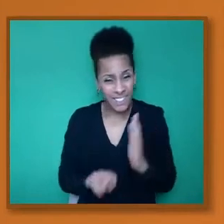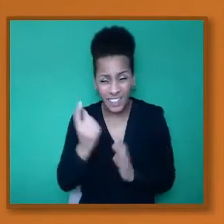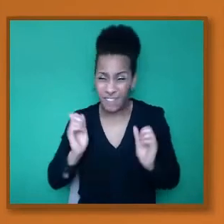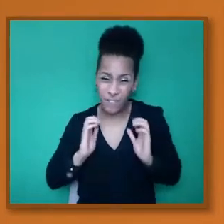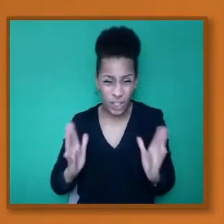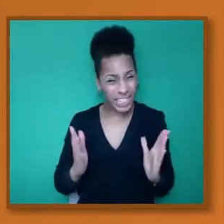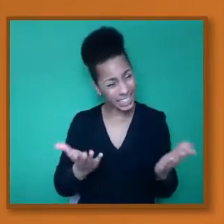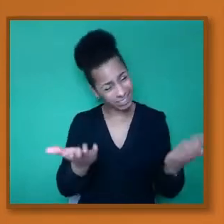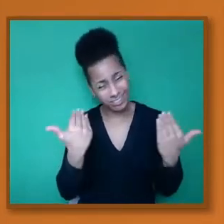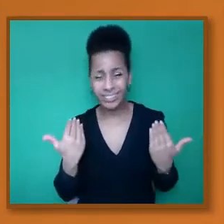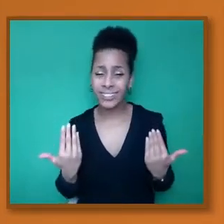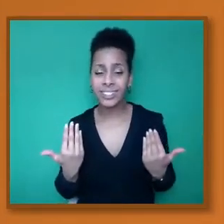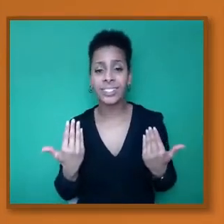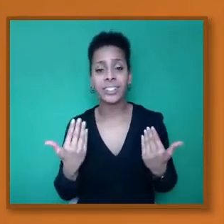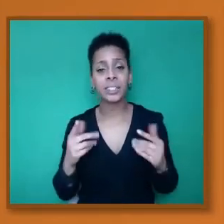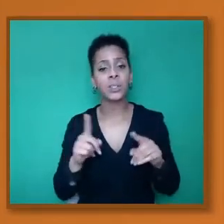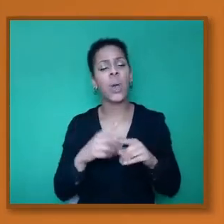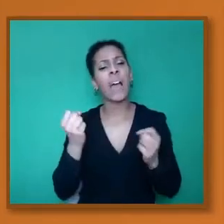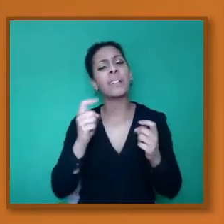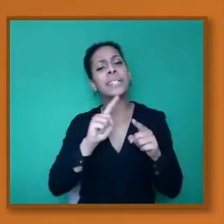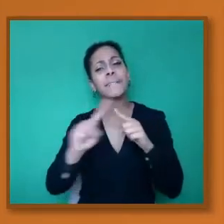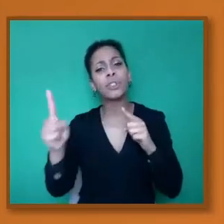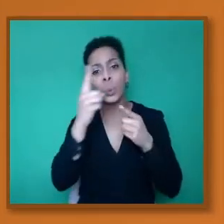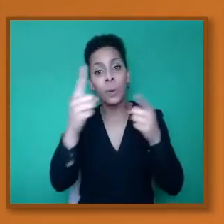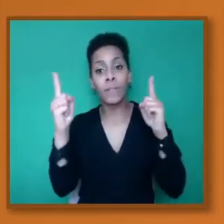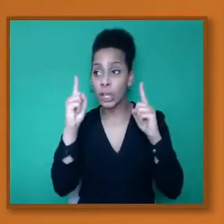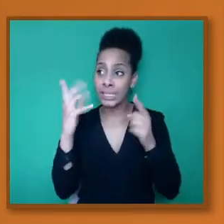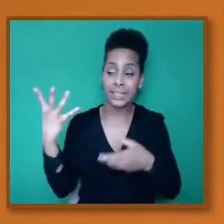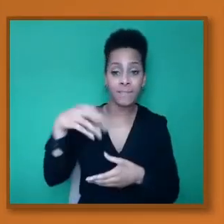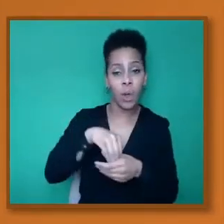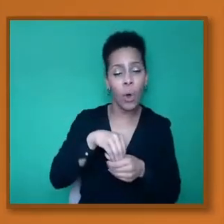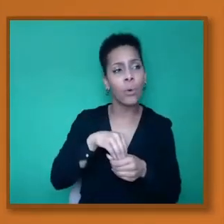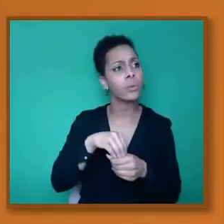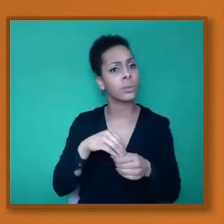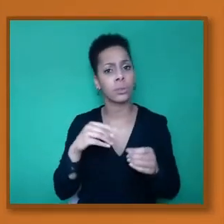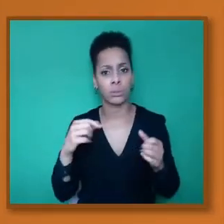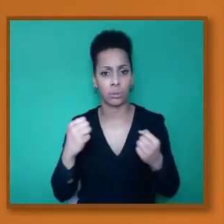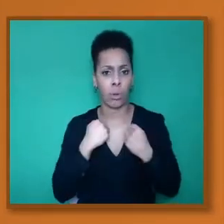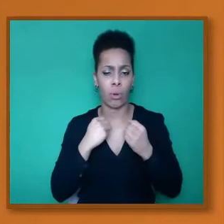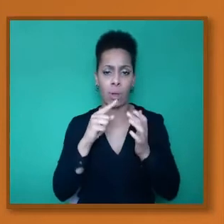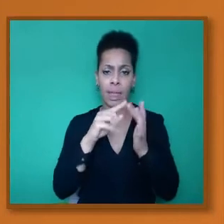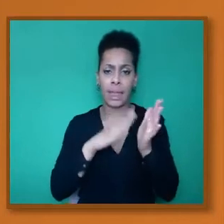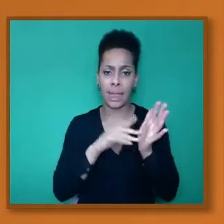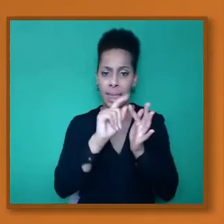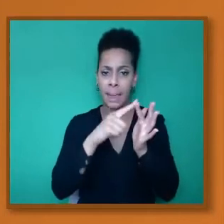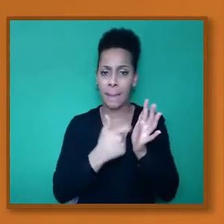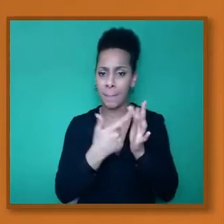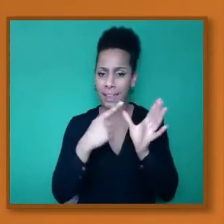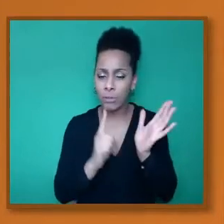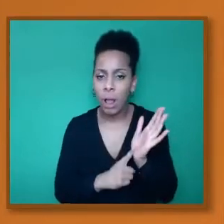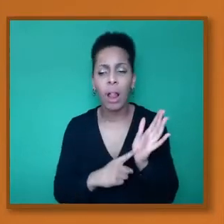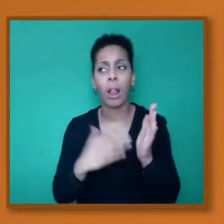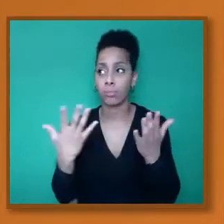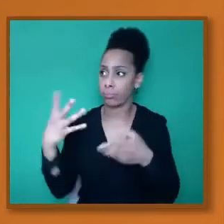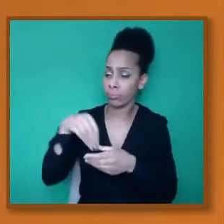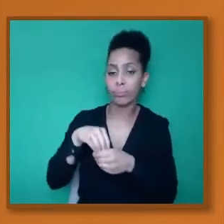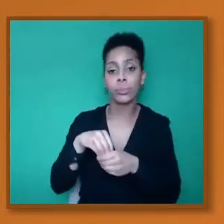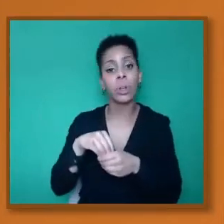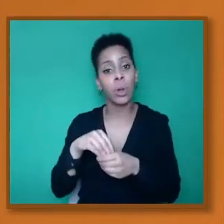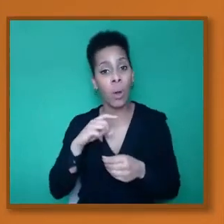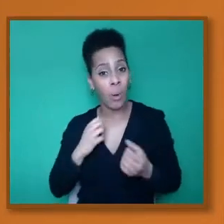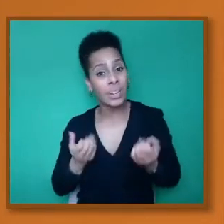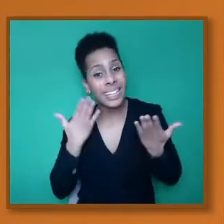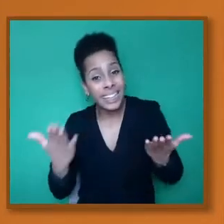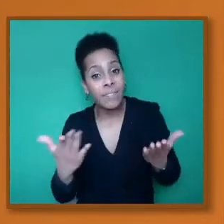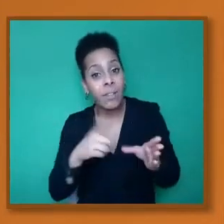got a number of other universities, including my own. know Imperial are coming. Again, giving young people an opportunity because they see these top universities and they